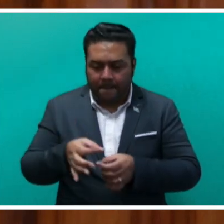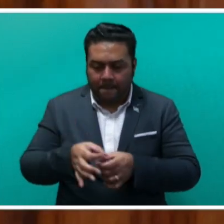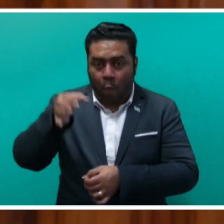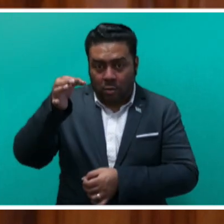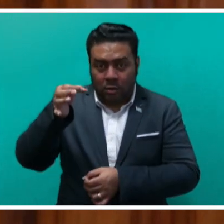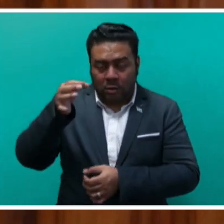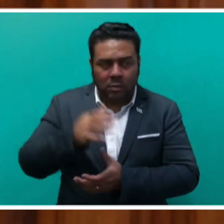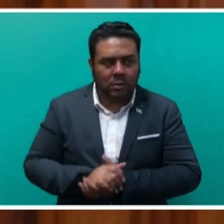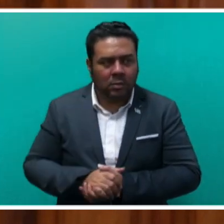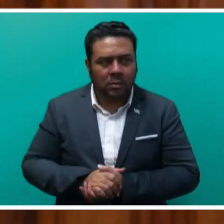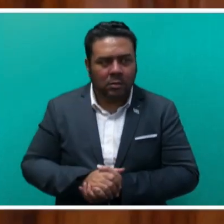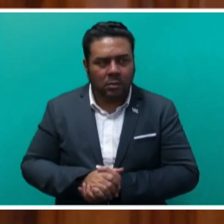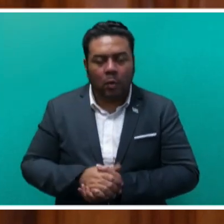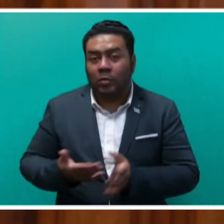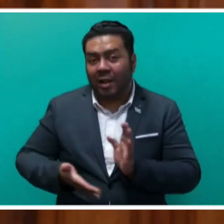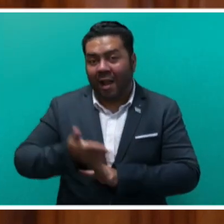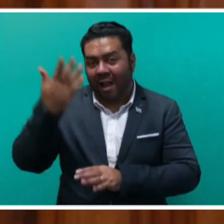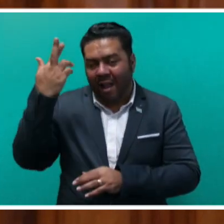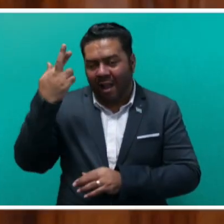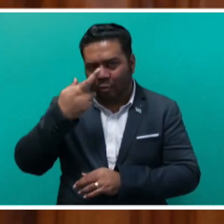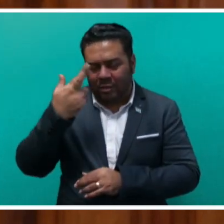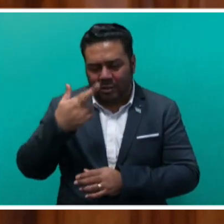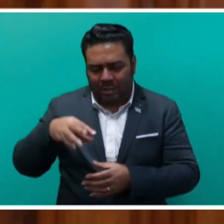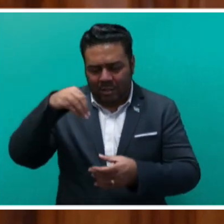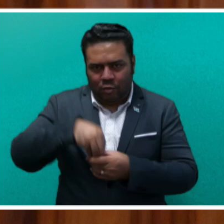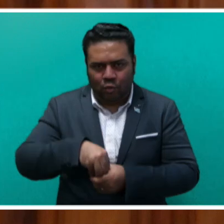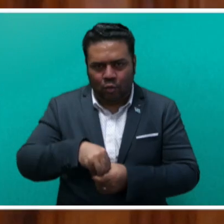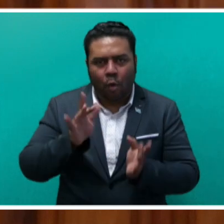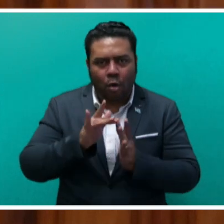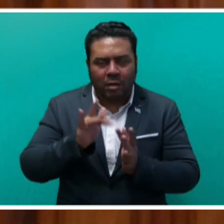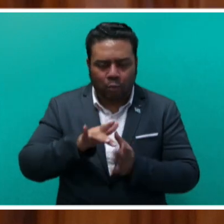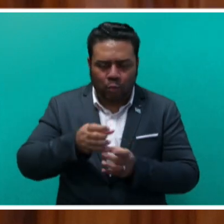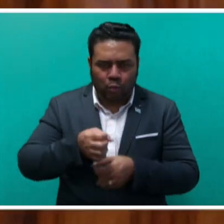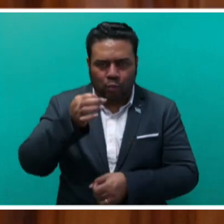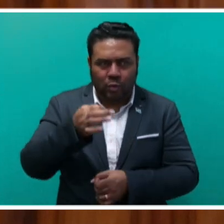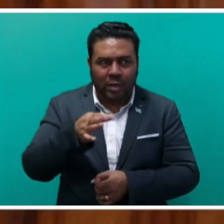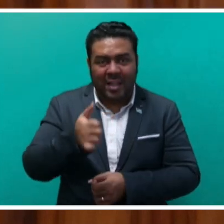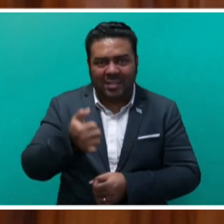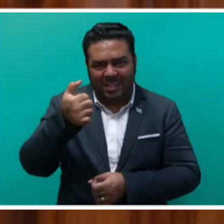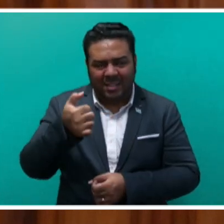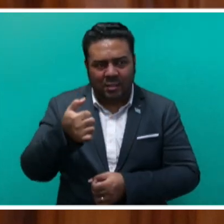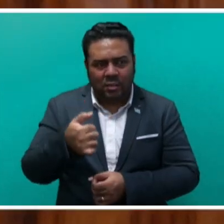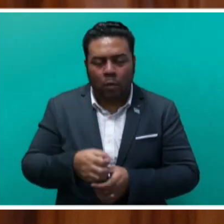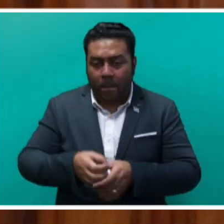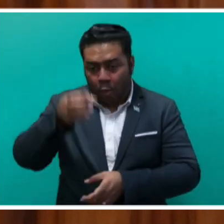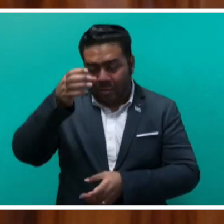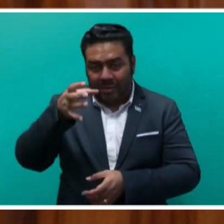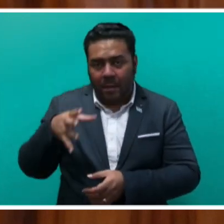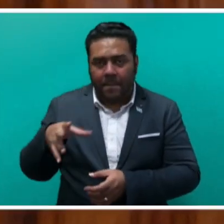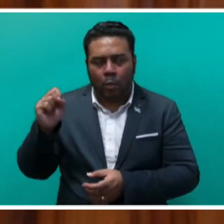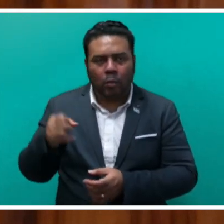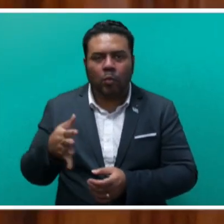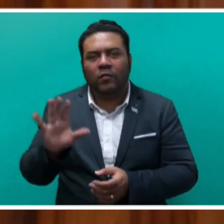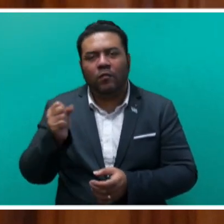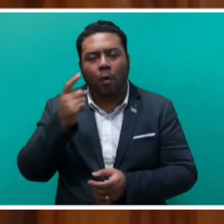which are high risk and ground contact, H6 posts and poles, which are usually of marine